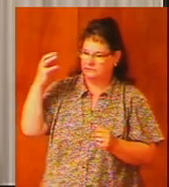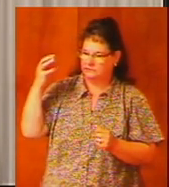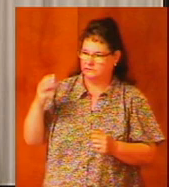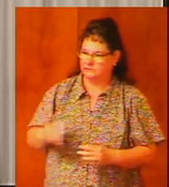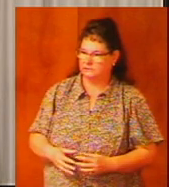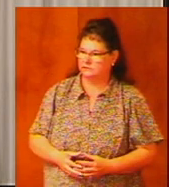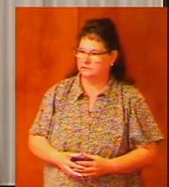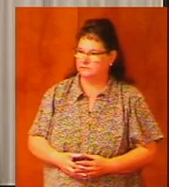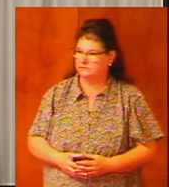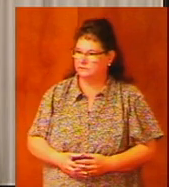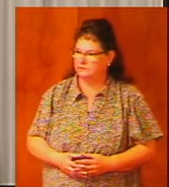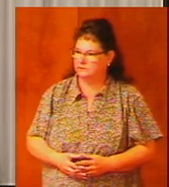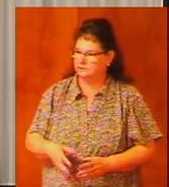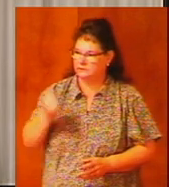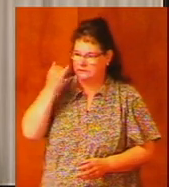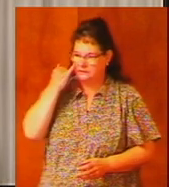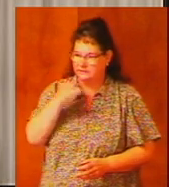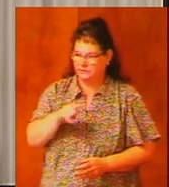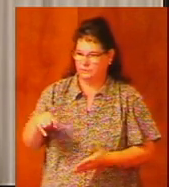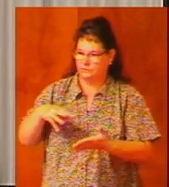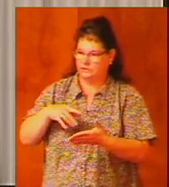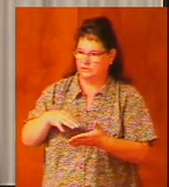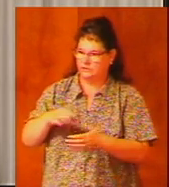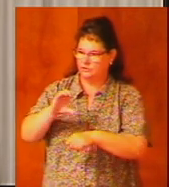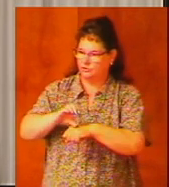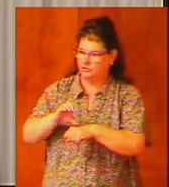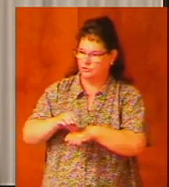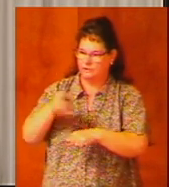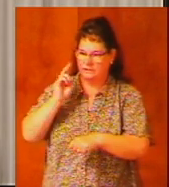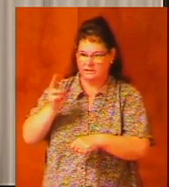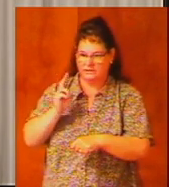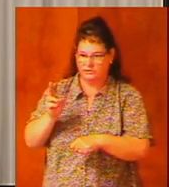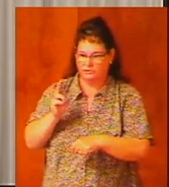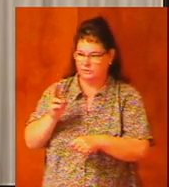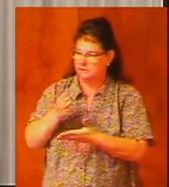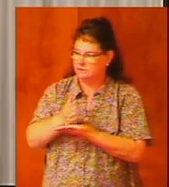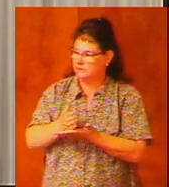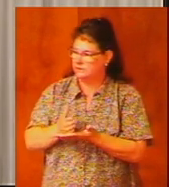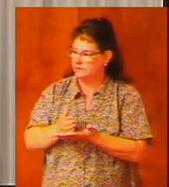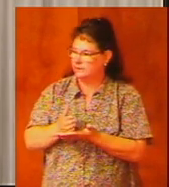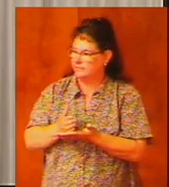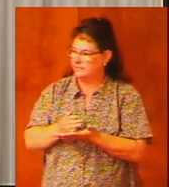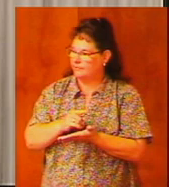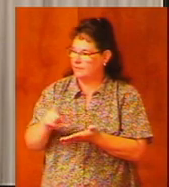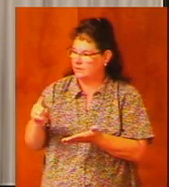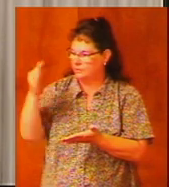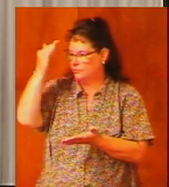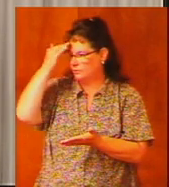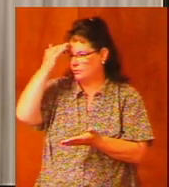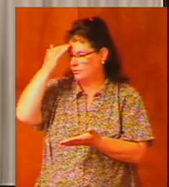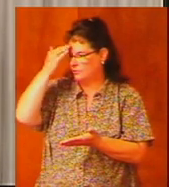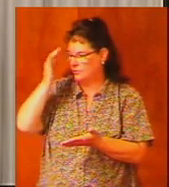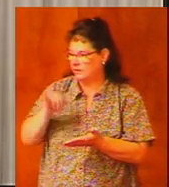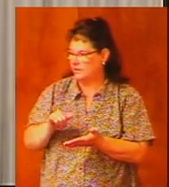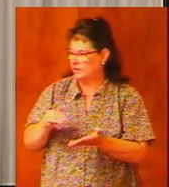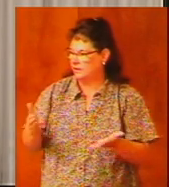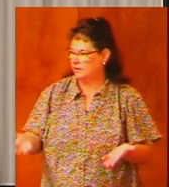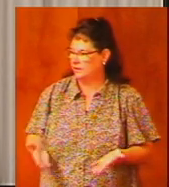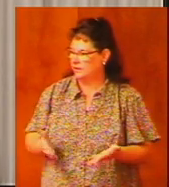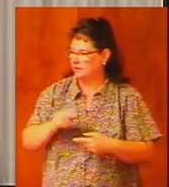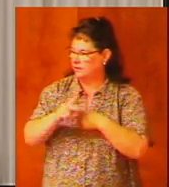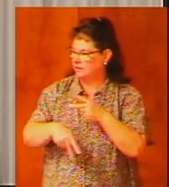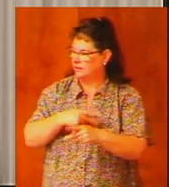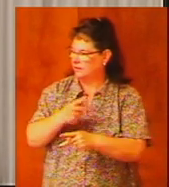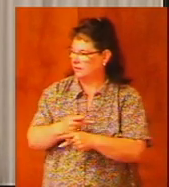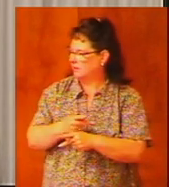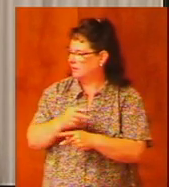if you've studied church history at all you know that this kind